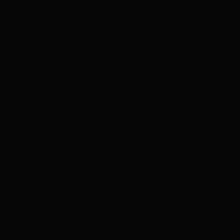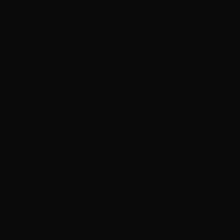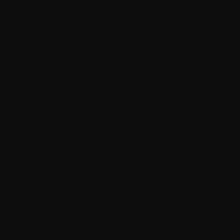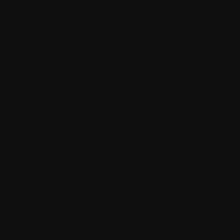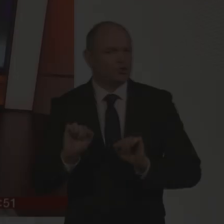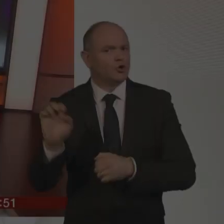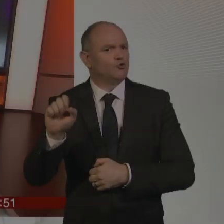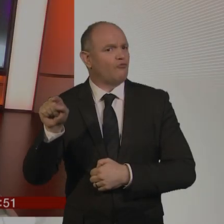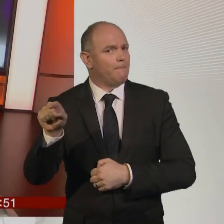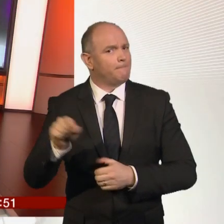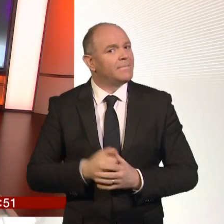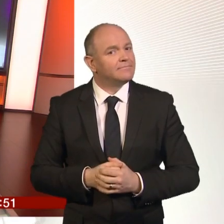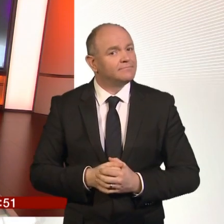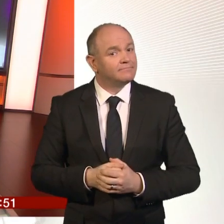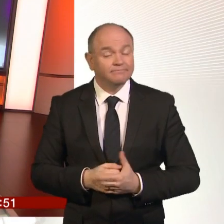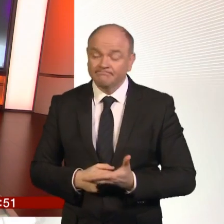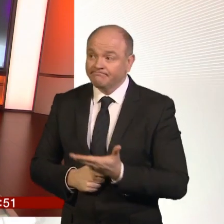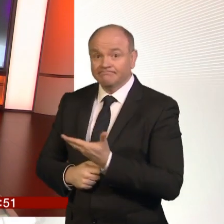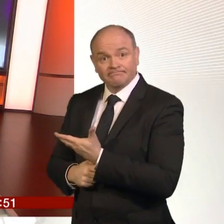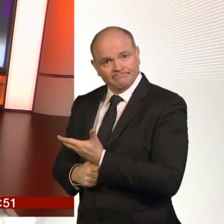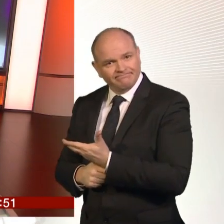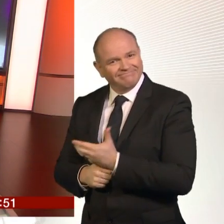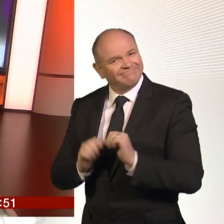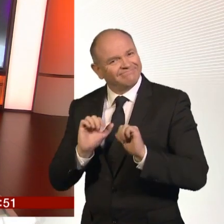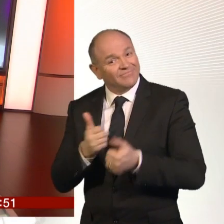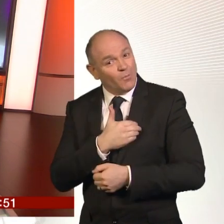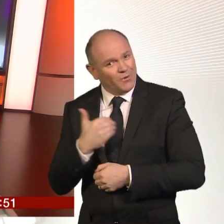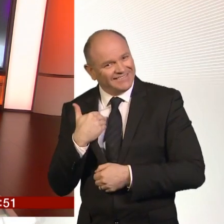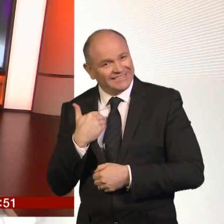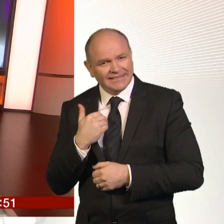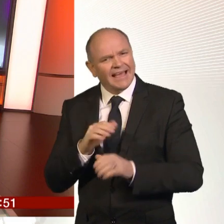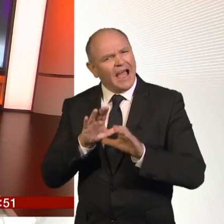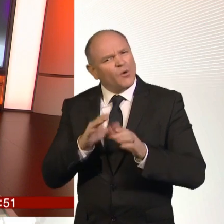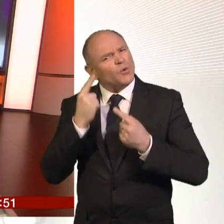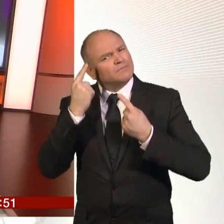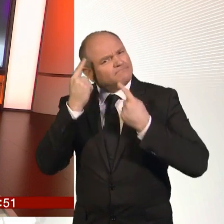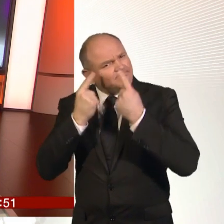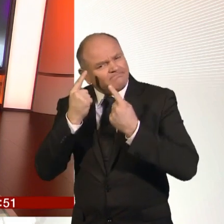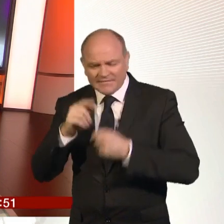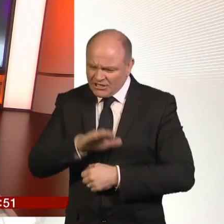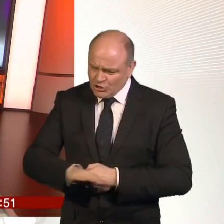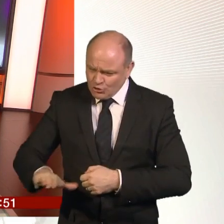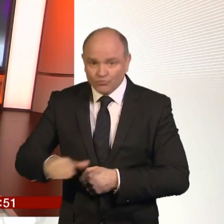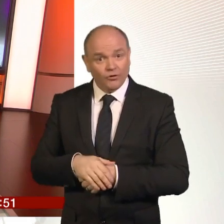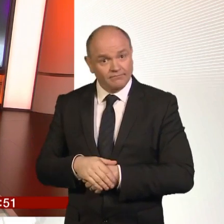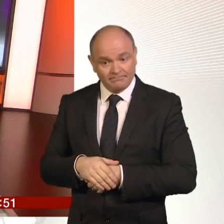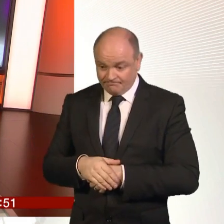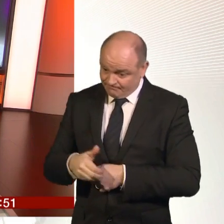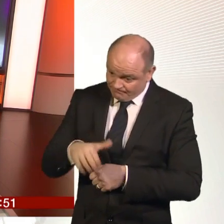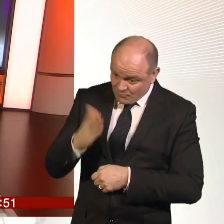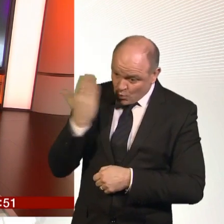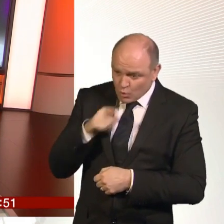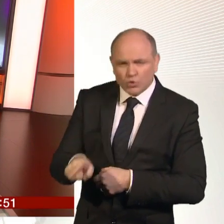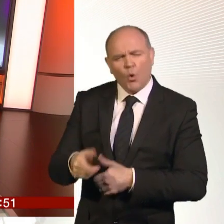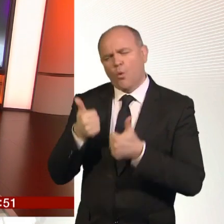It's just gone 10 to 8, good morning to you. Now when we send our children to school we expect them to get the best start in life but sadly for some with special